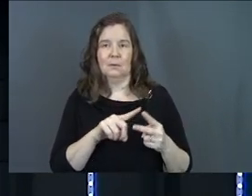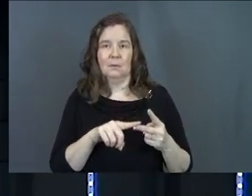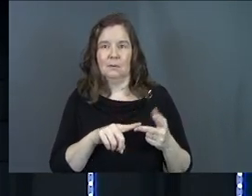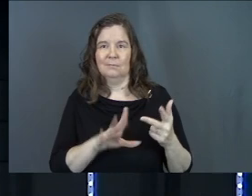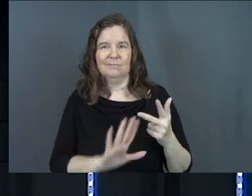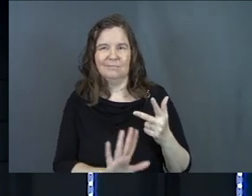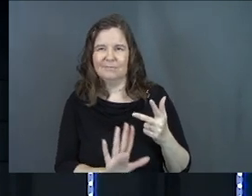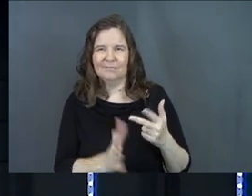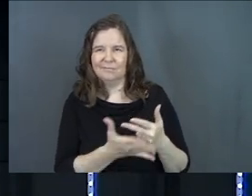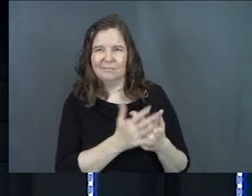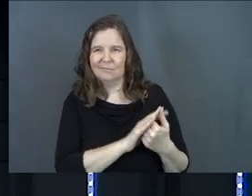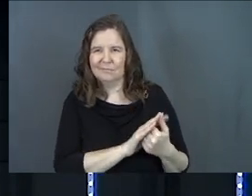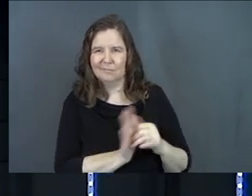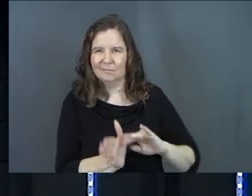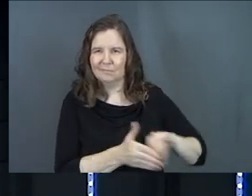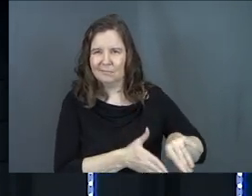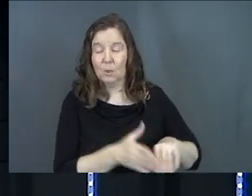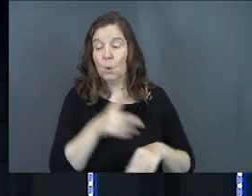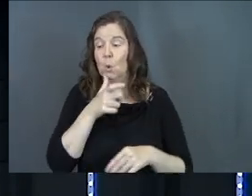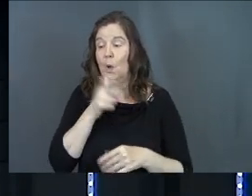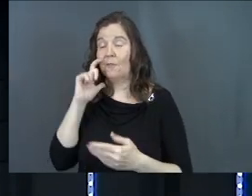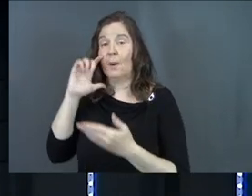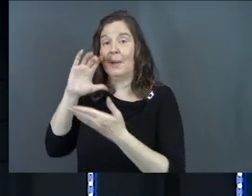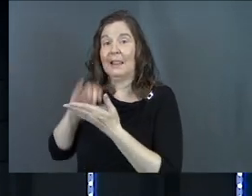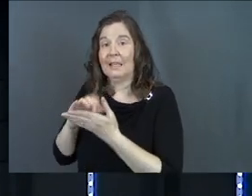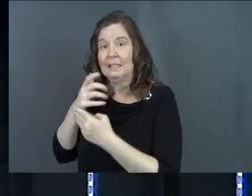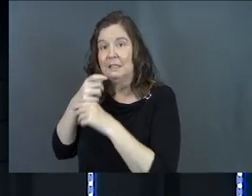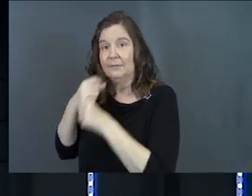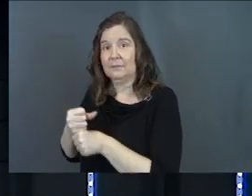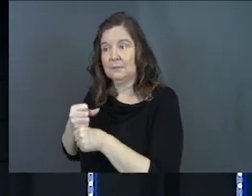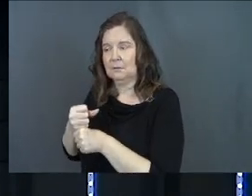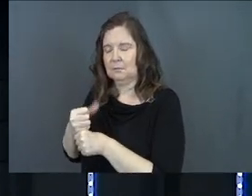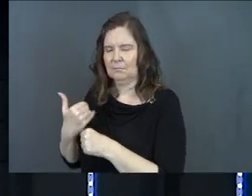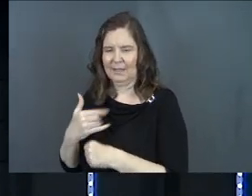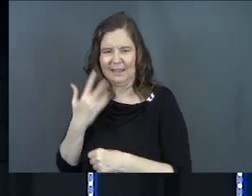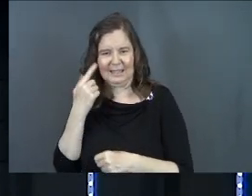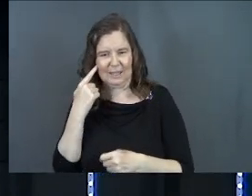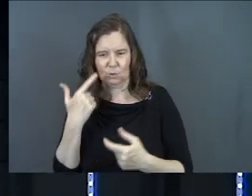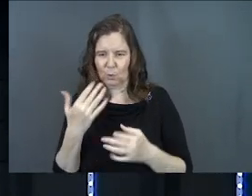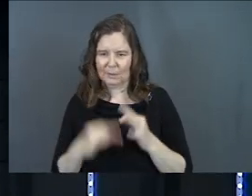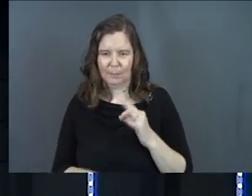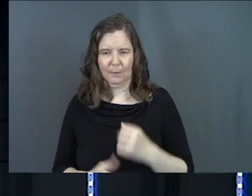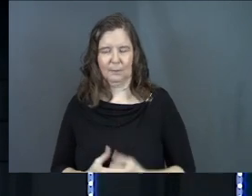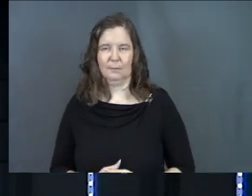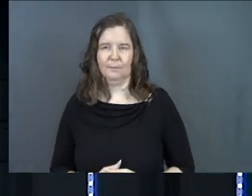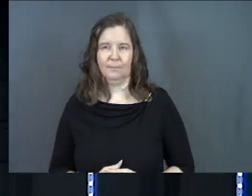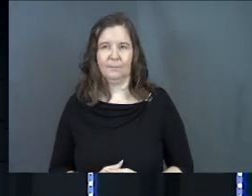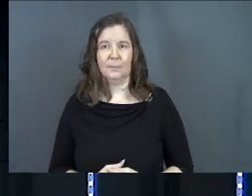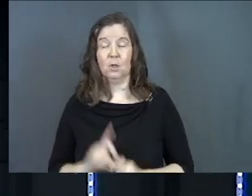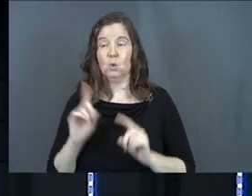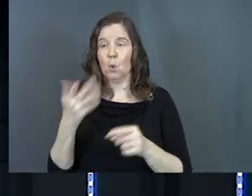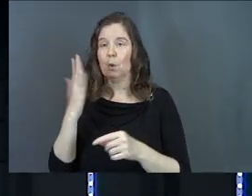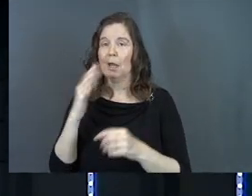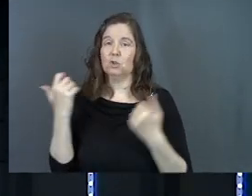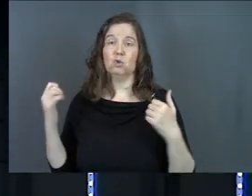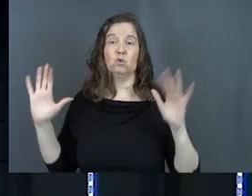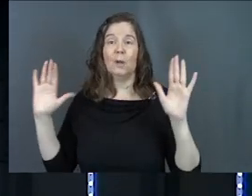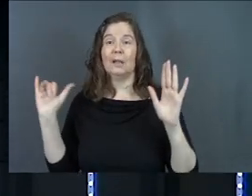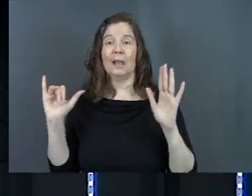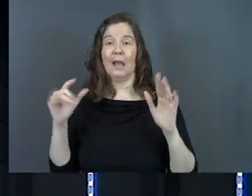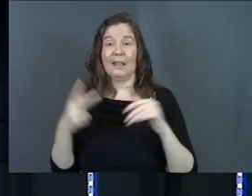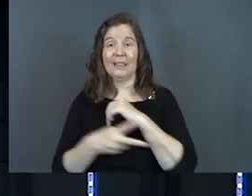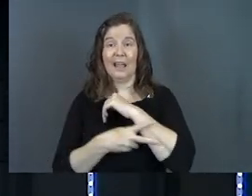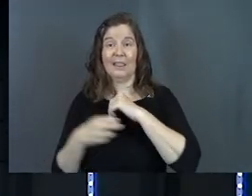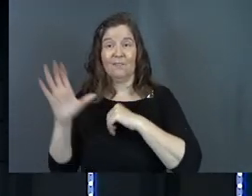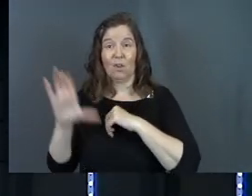none of that. Whoever believes, that sounds so simple. You you go to God and you surrender just like